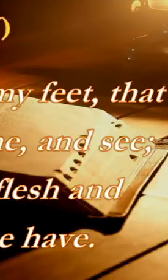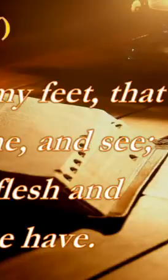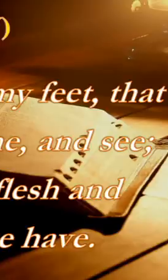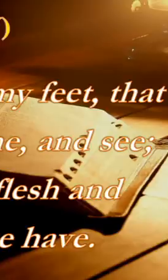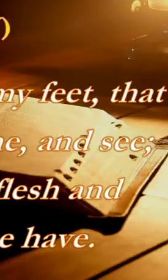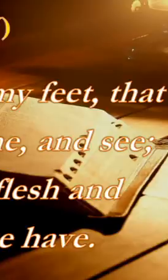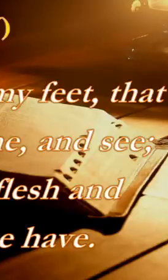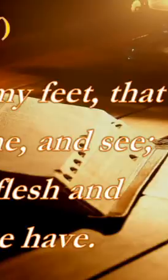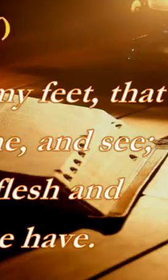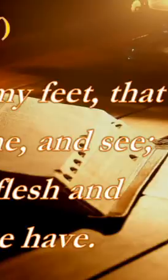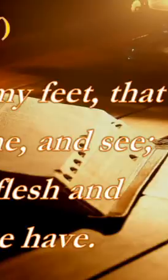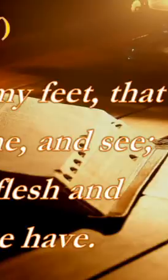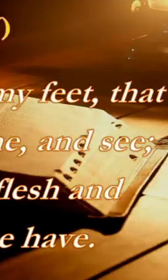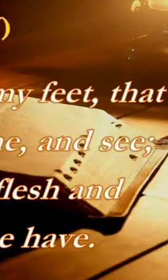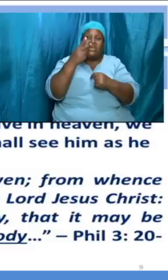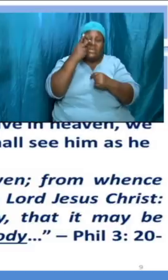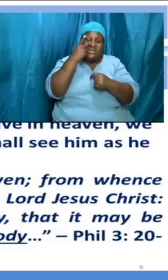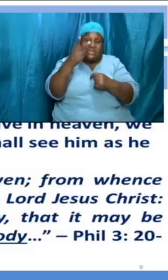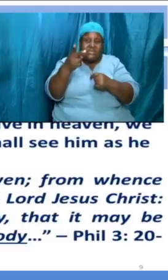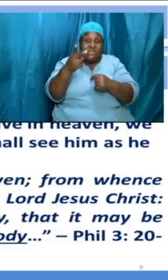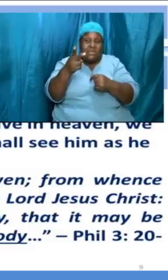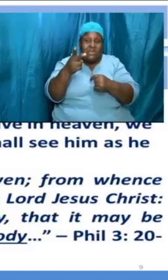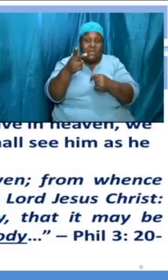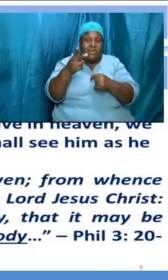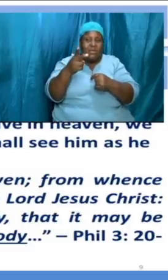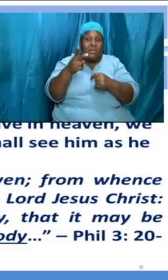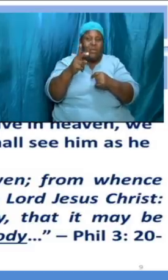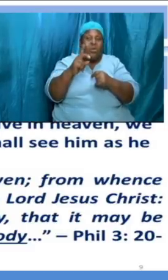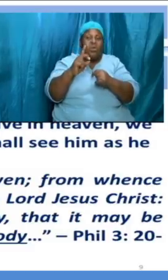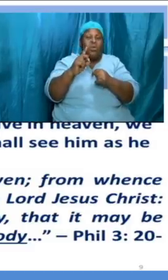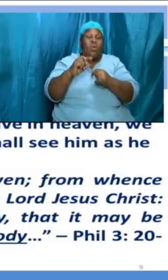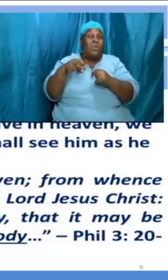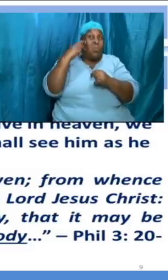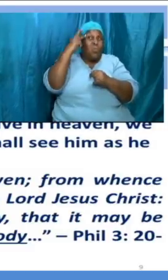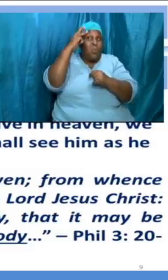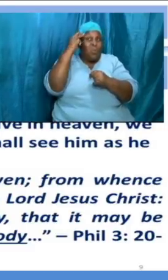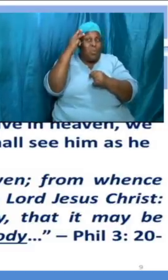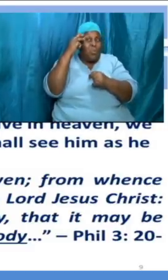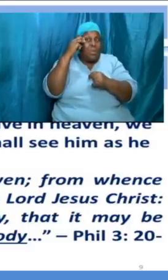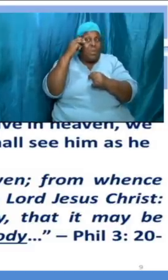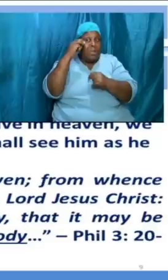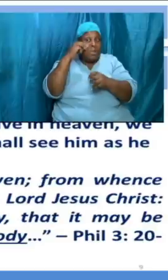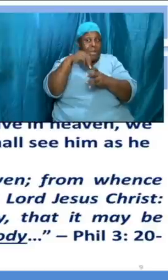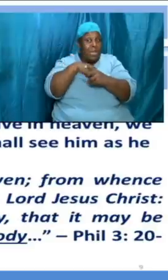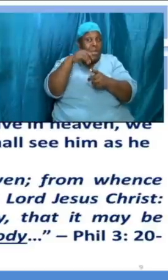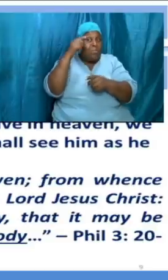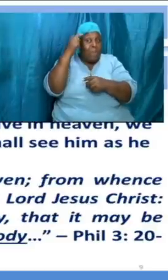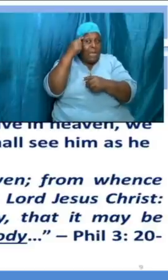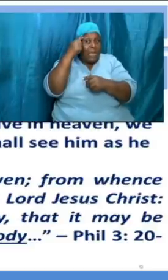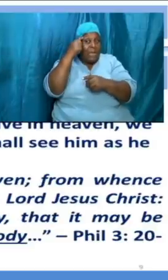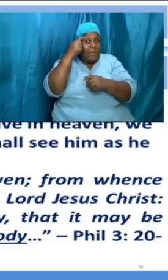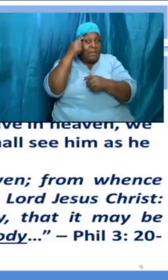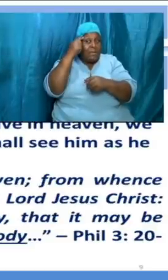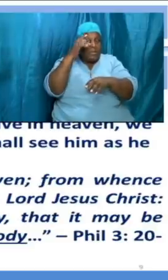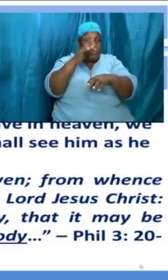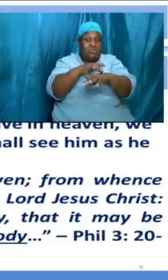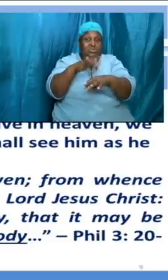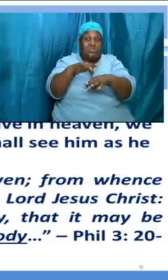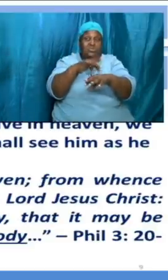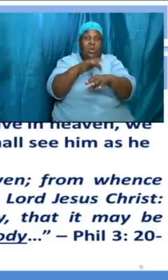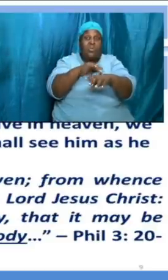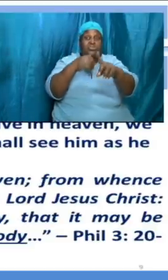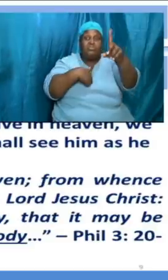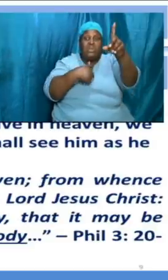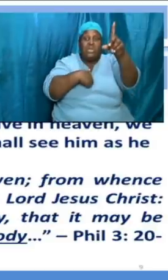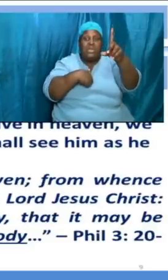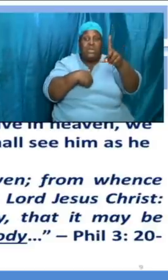saw going through their minds so he said anger me and see see my hands see